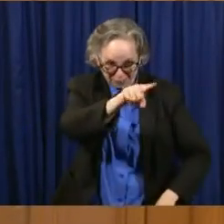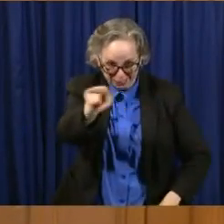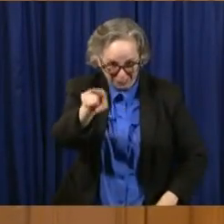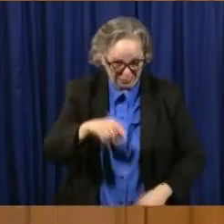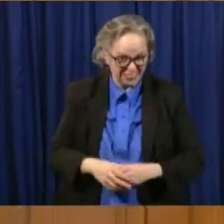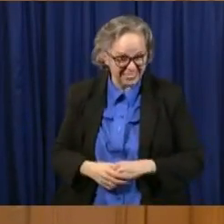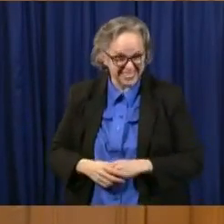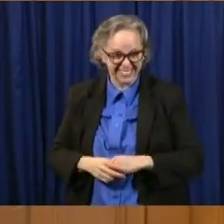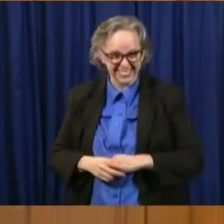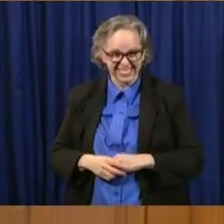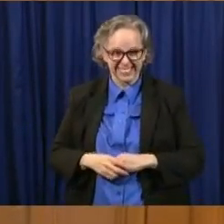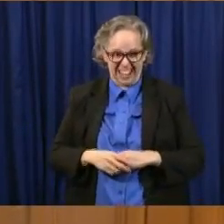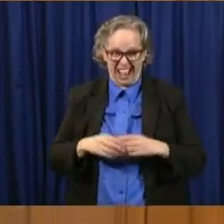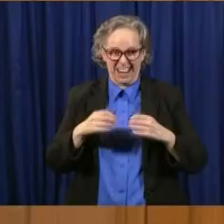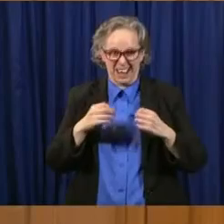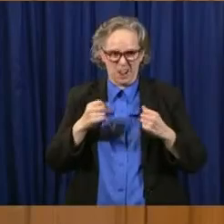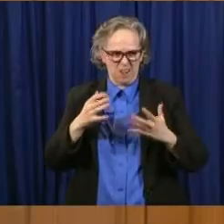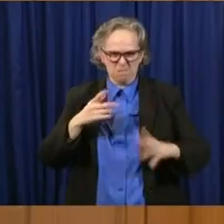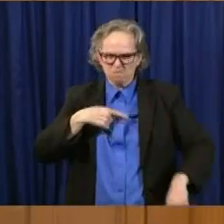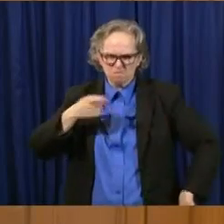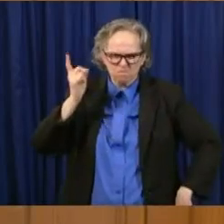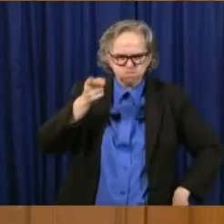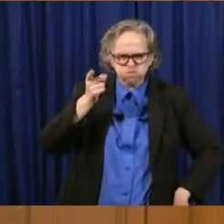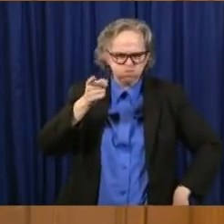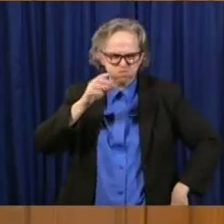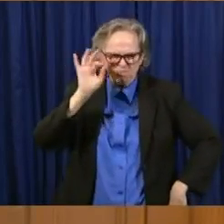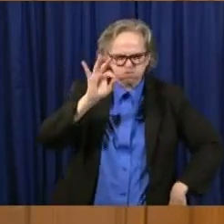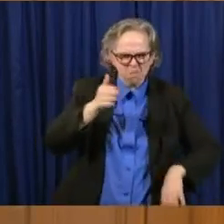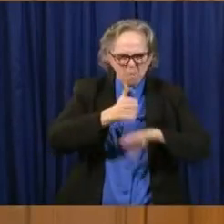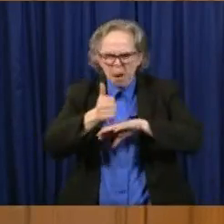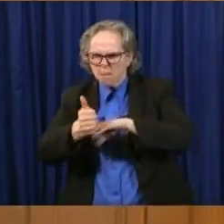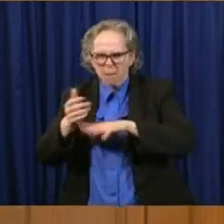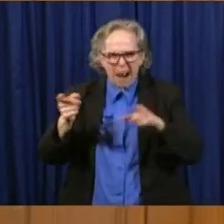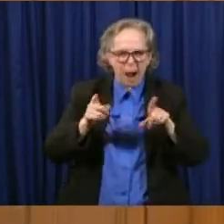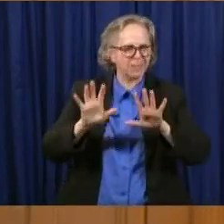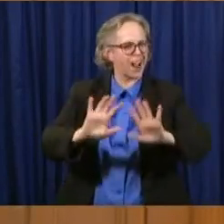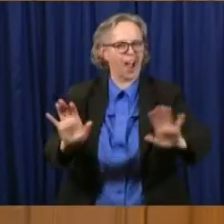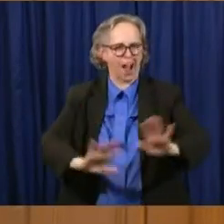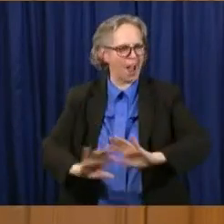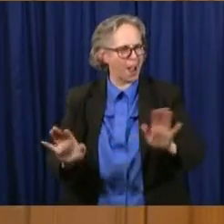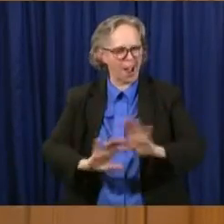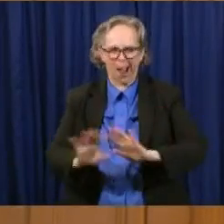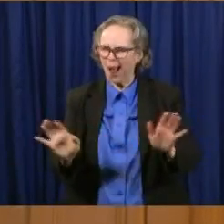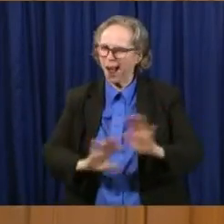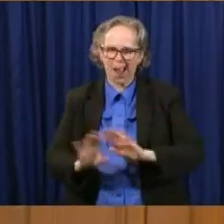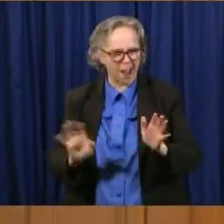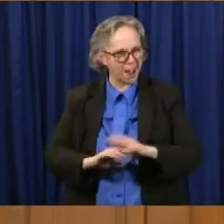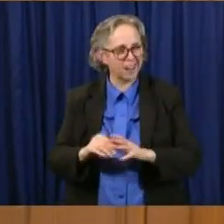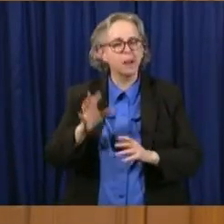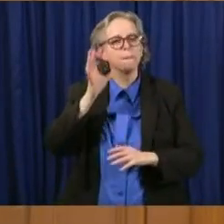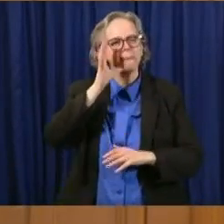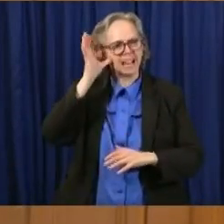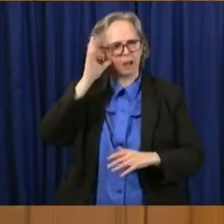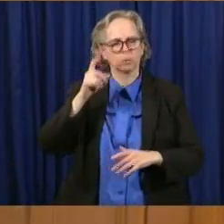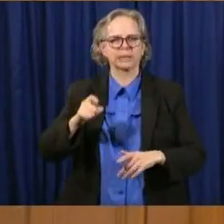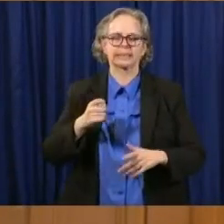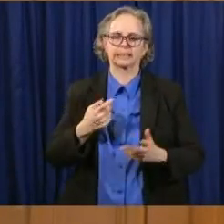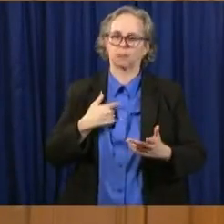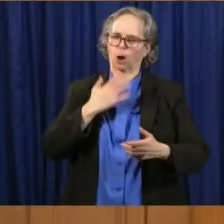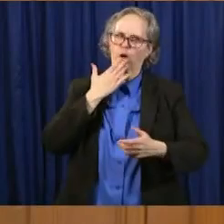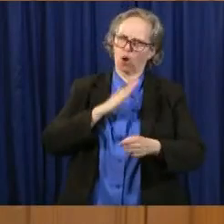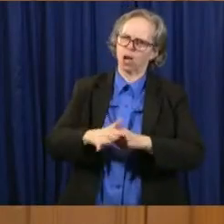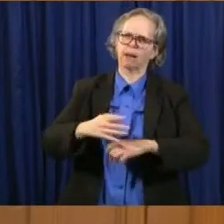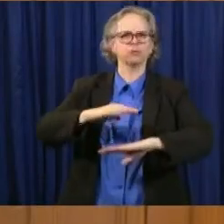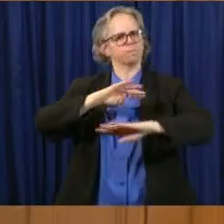finger wagging out there in the world. But as a parent, you just got to get it good enough. And you're going to have good and bad days. But